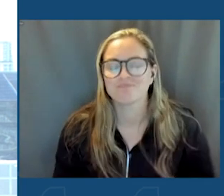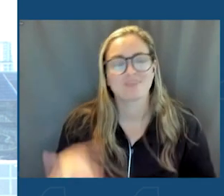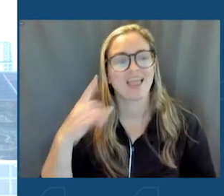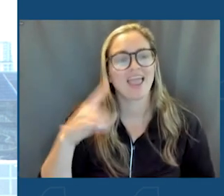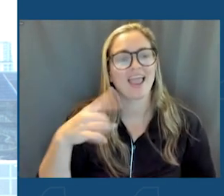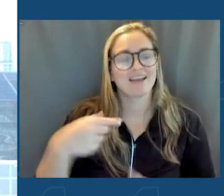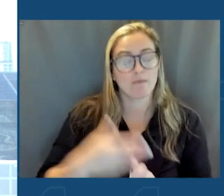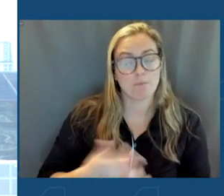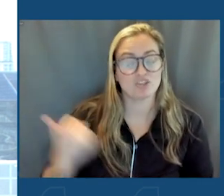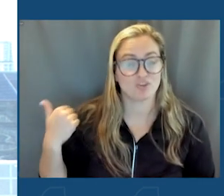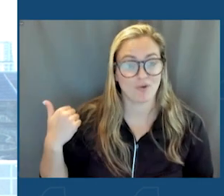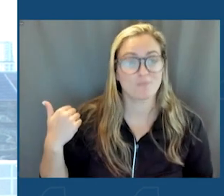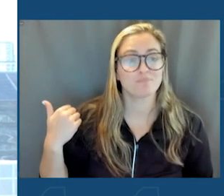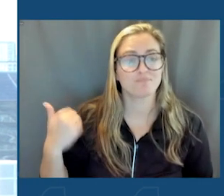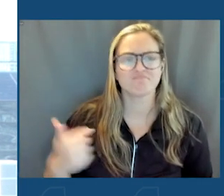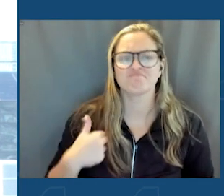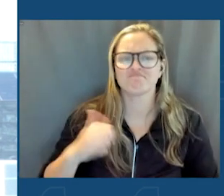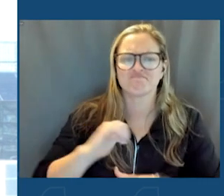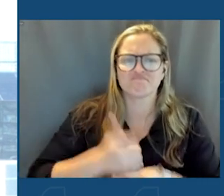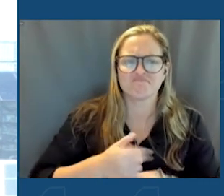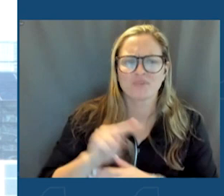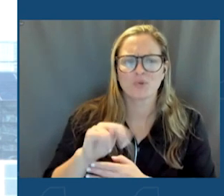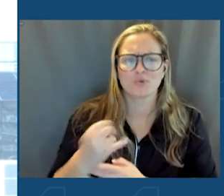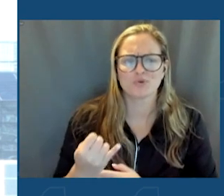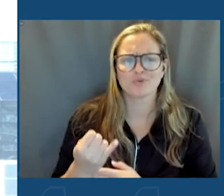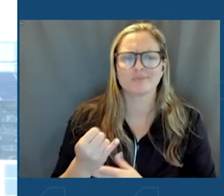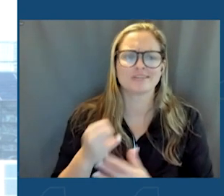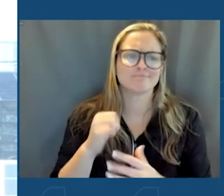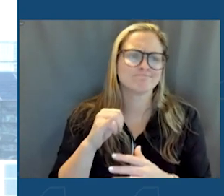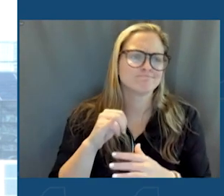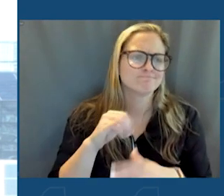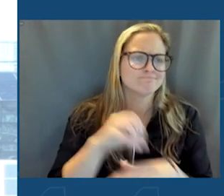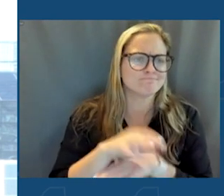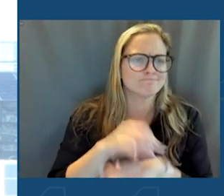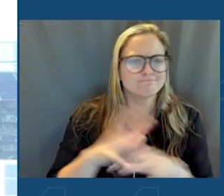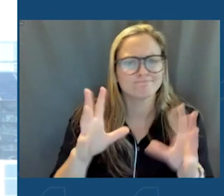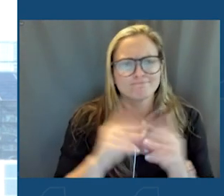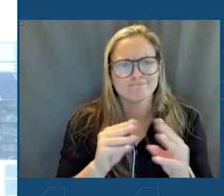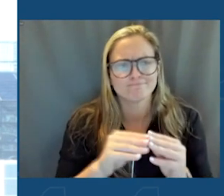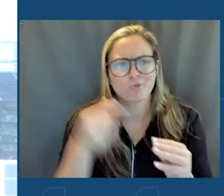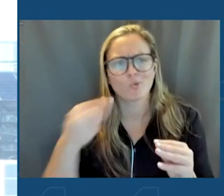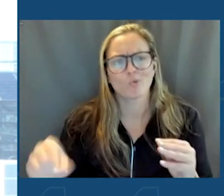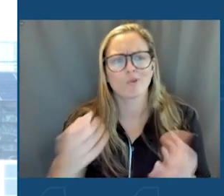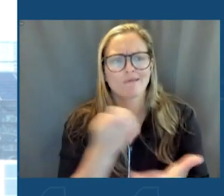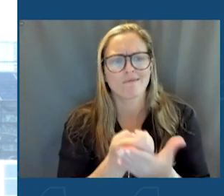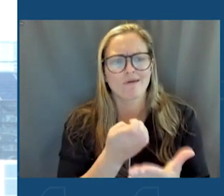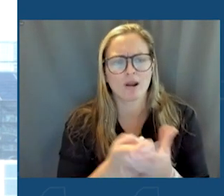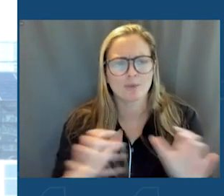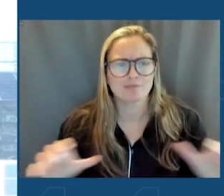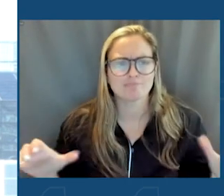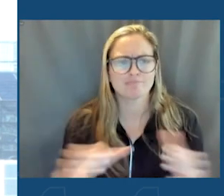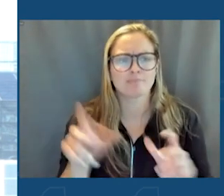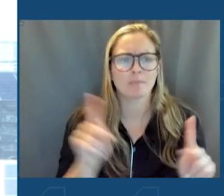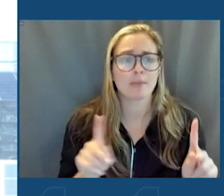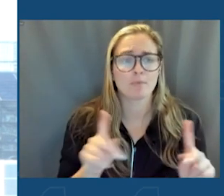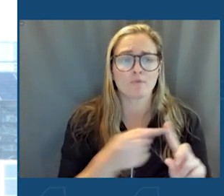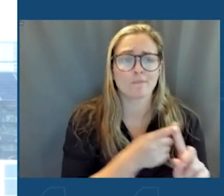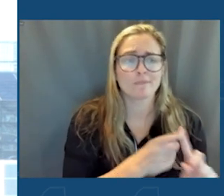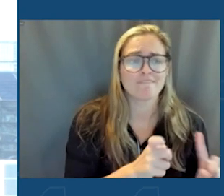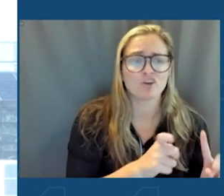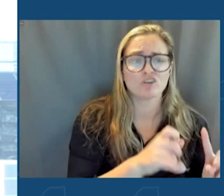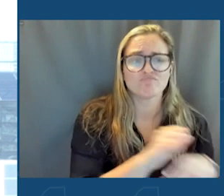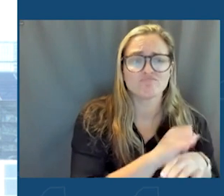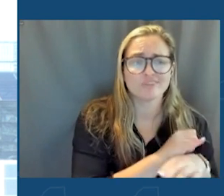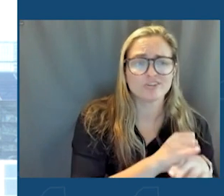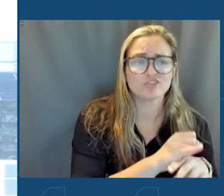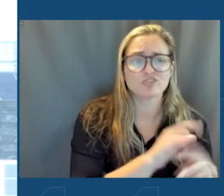ago, I created the New Jersey Council on the Green Economy, bringing together folks from across industry, organized